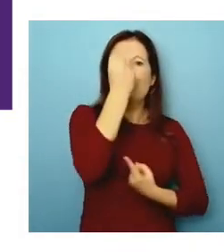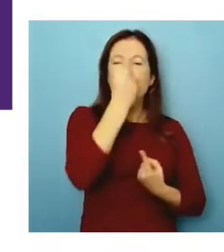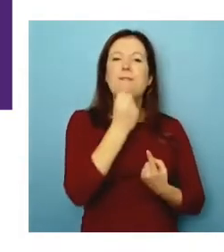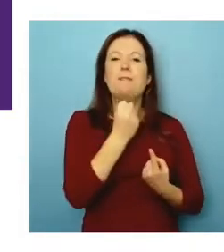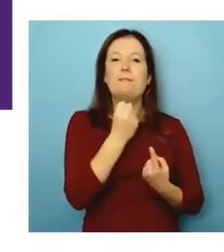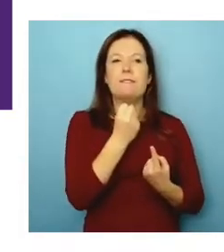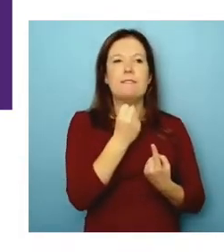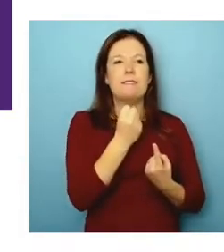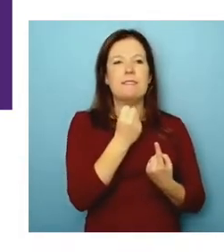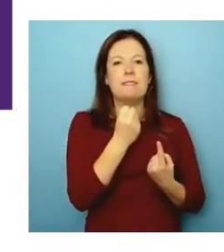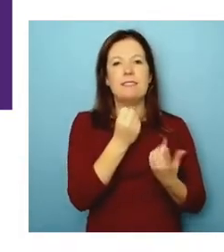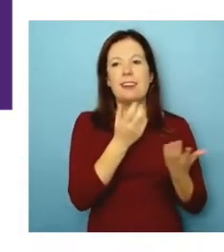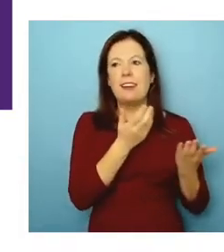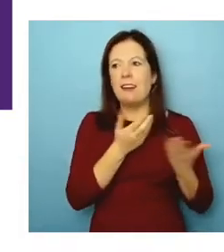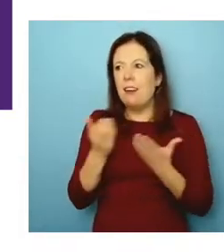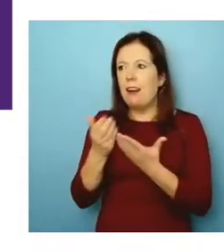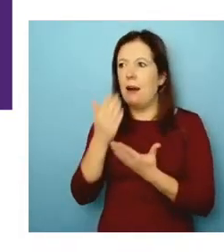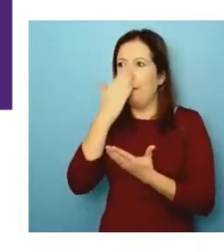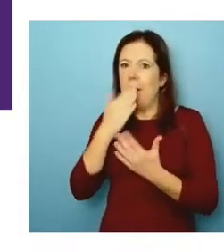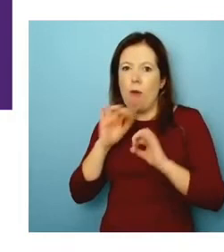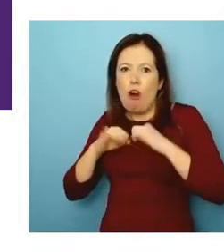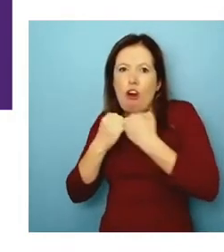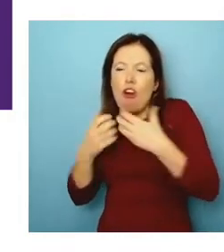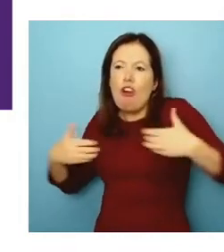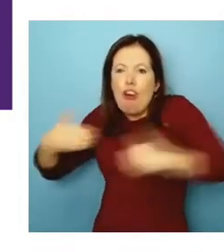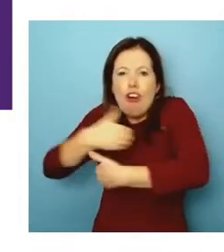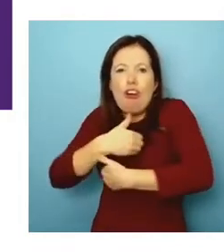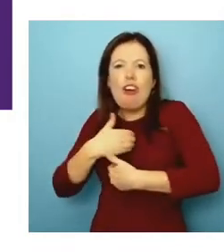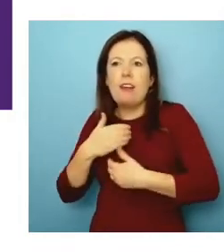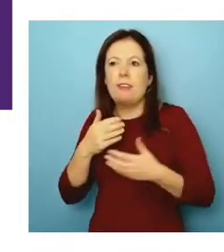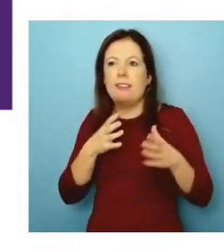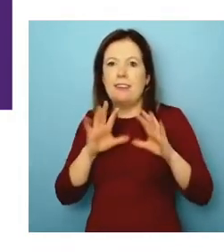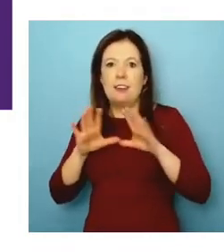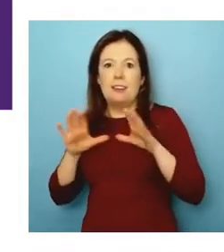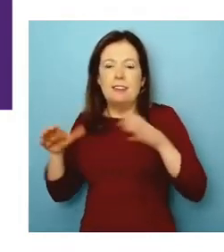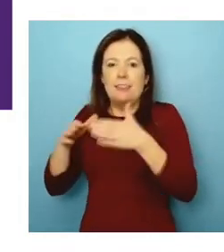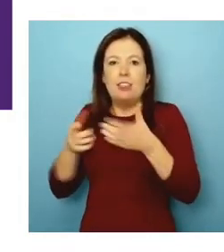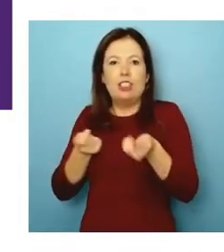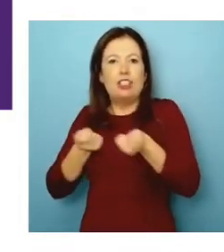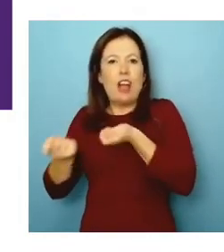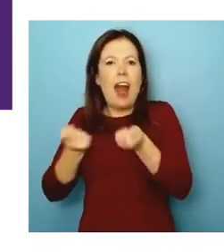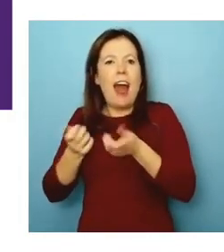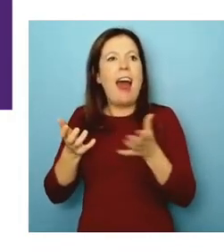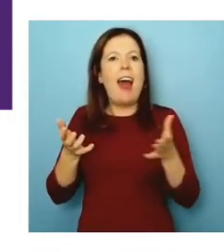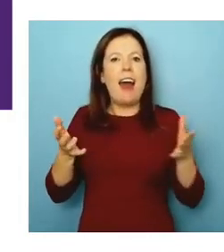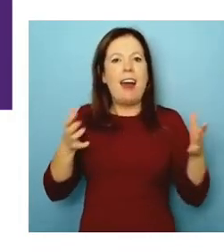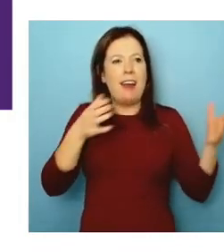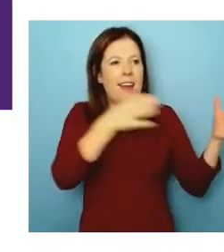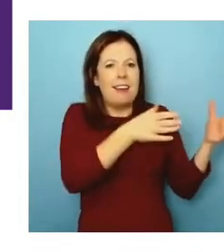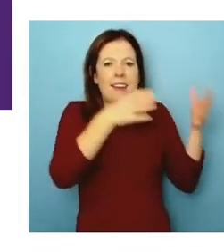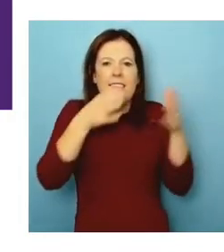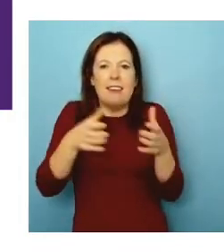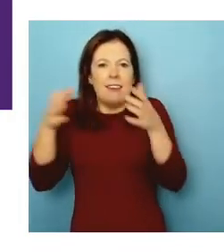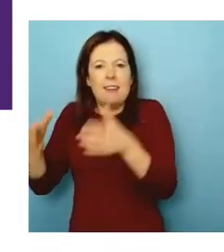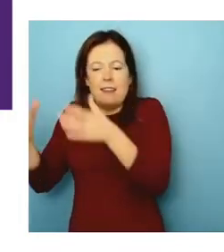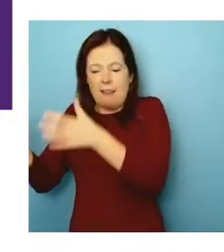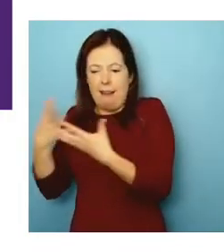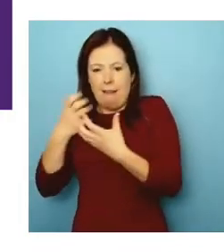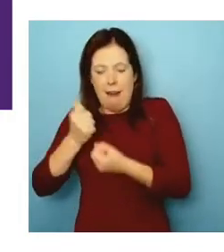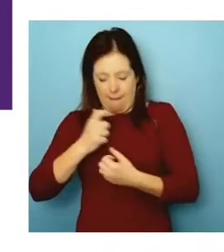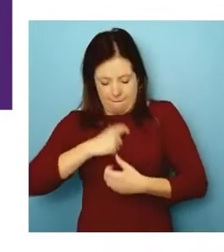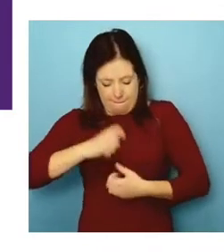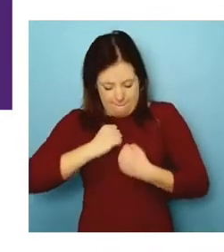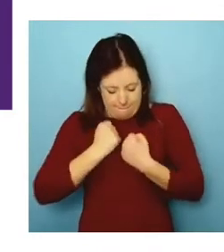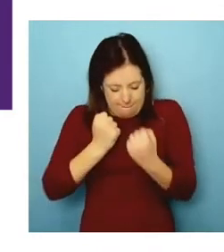those things. And then we had the people hugging and doing a team one. And then you have the group chair. So finding out all these human emotions, which define